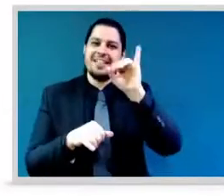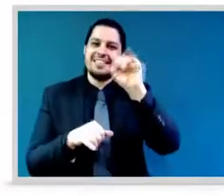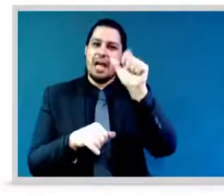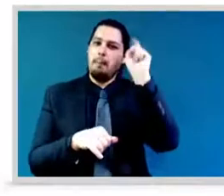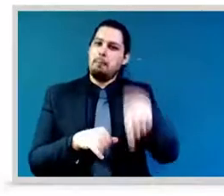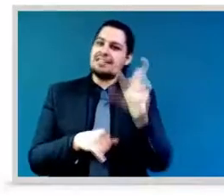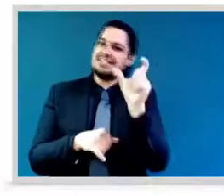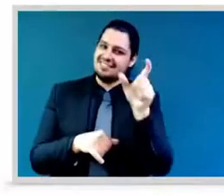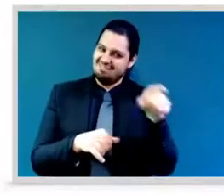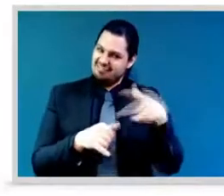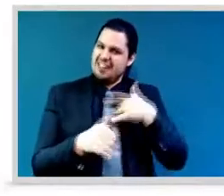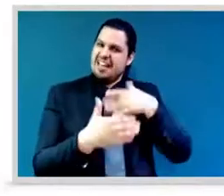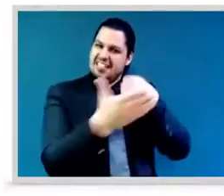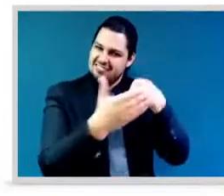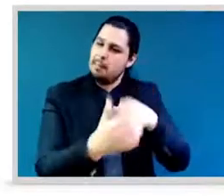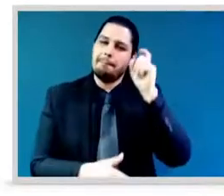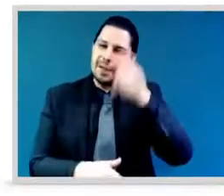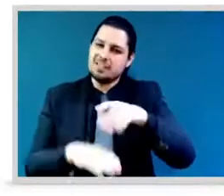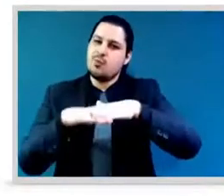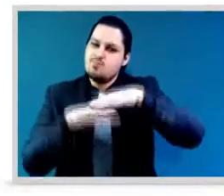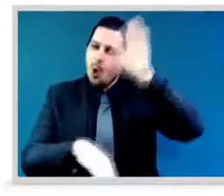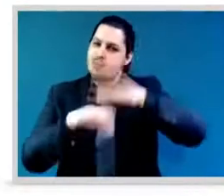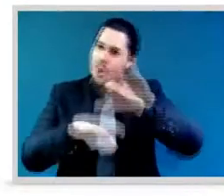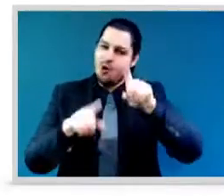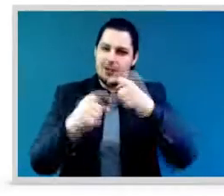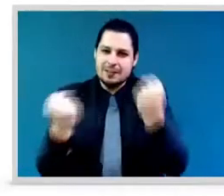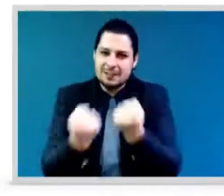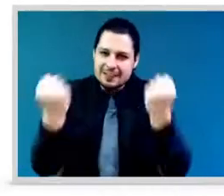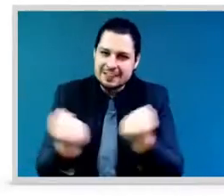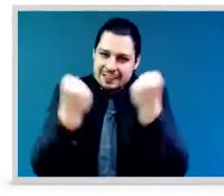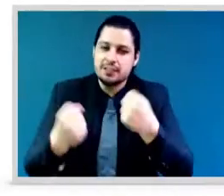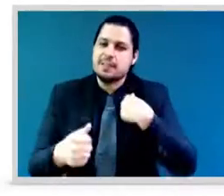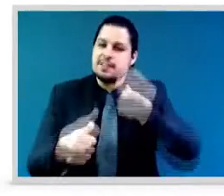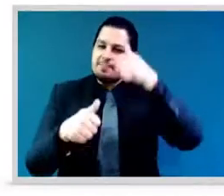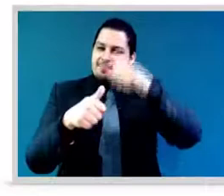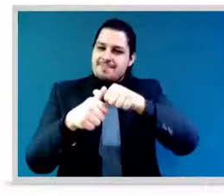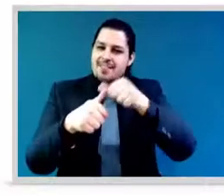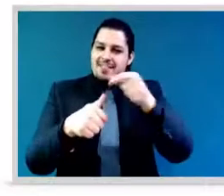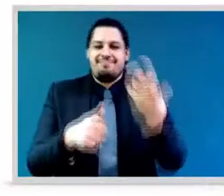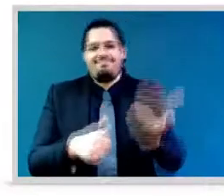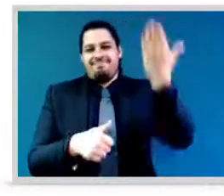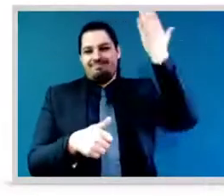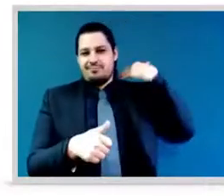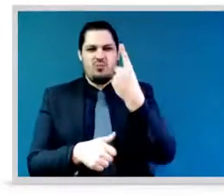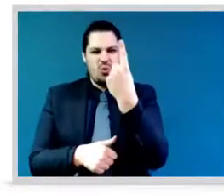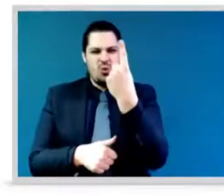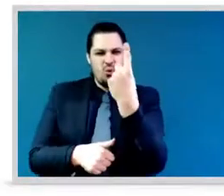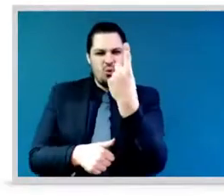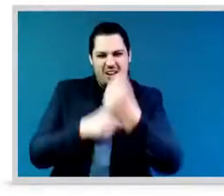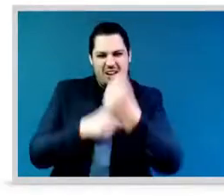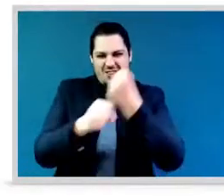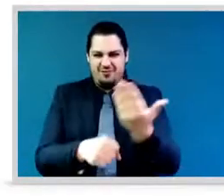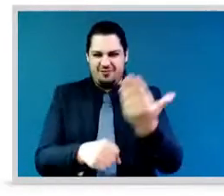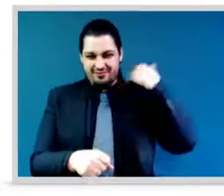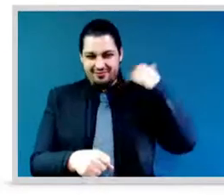first job out of college in which I edited photos of one of our panelists, Rigoberta Manchu today. And